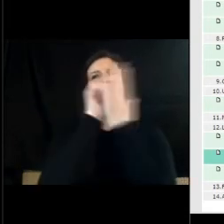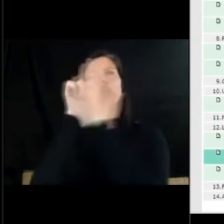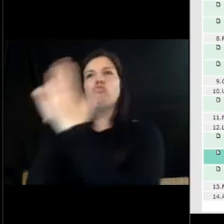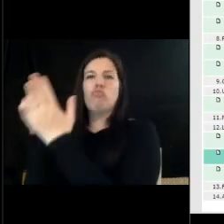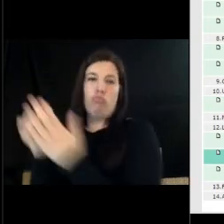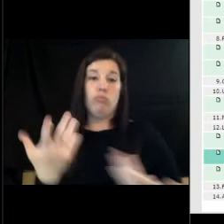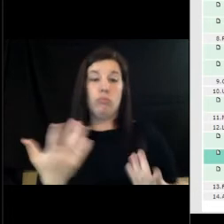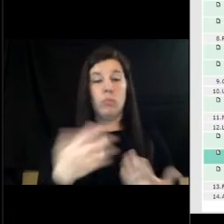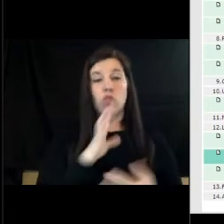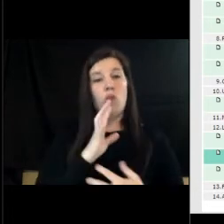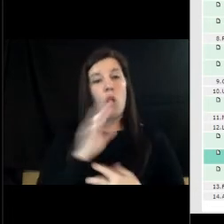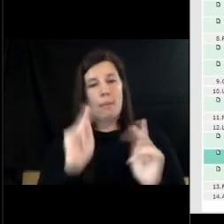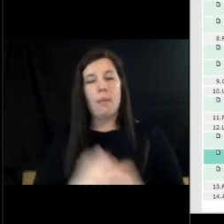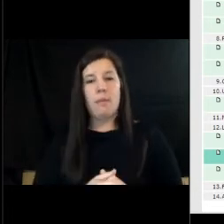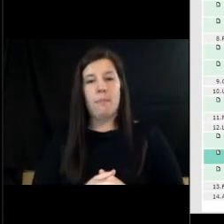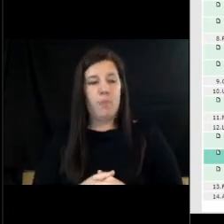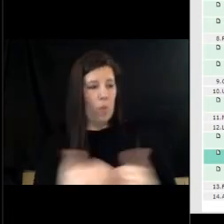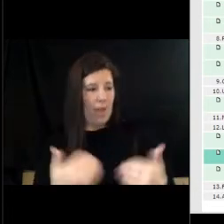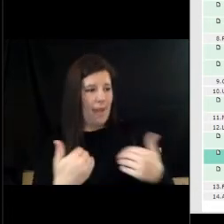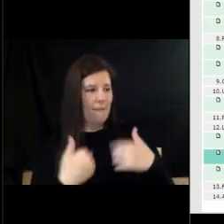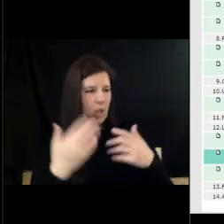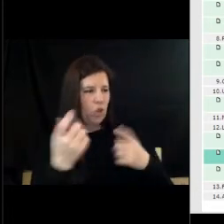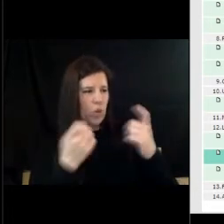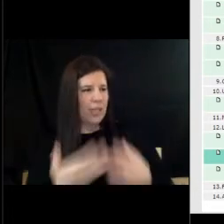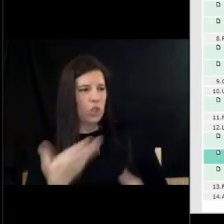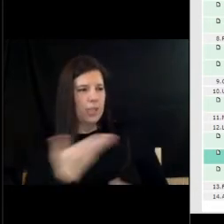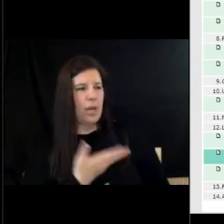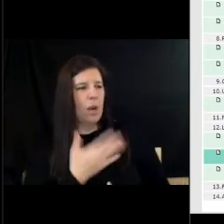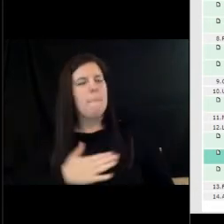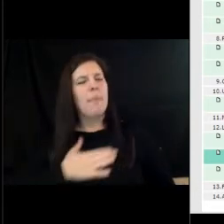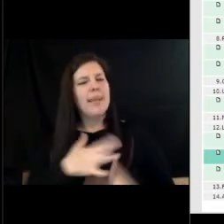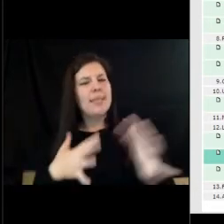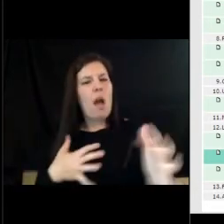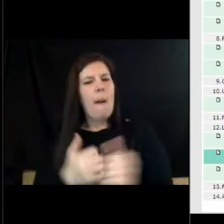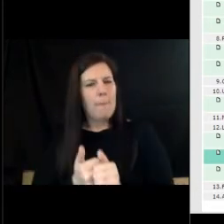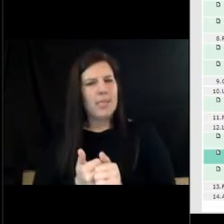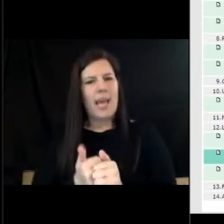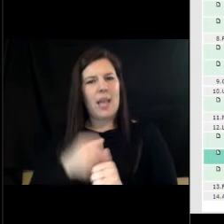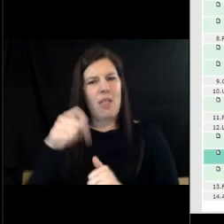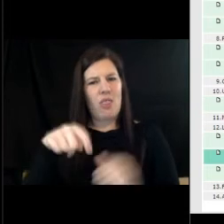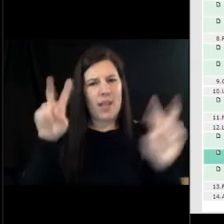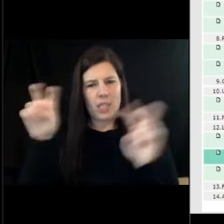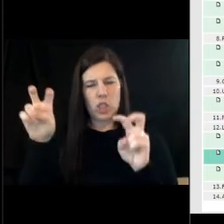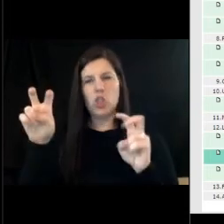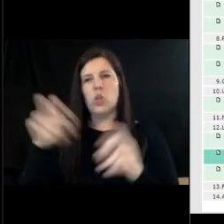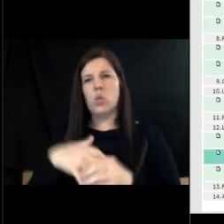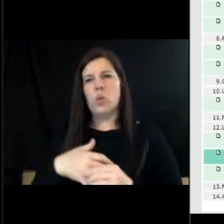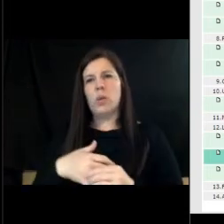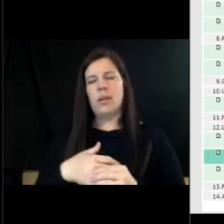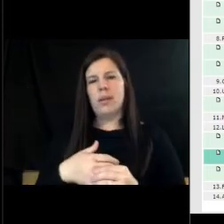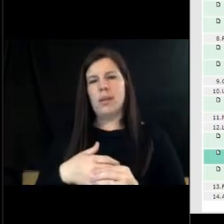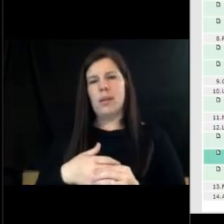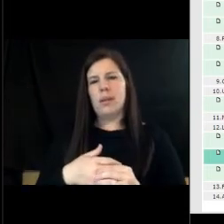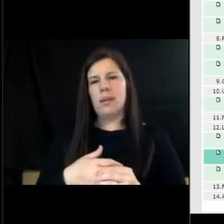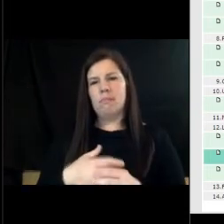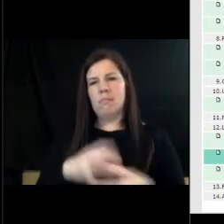uh if you could give us uh just an update on uh this issue and his if you could give us also some historical